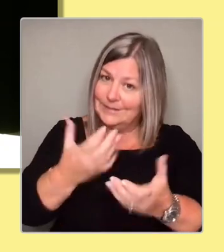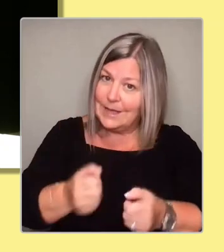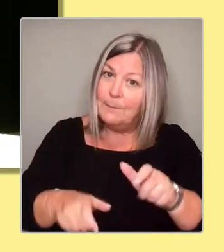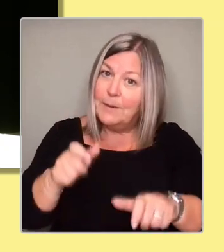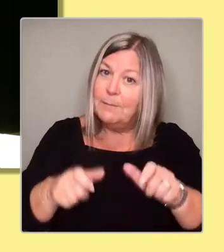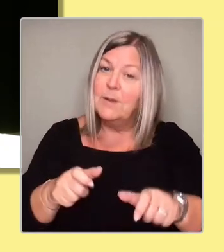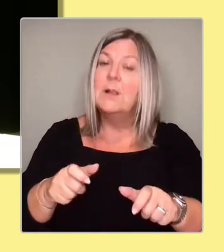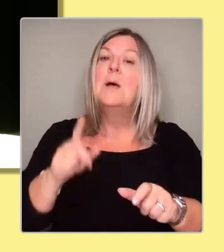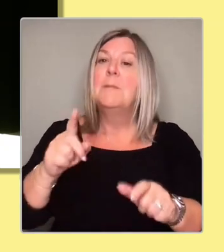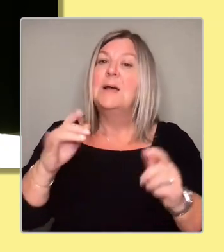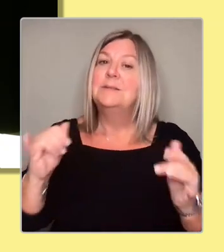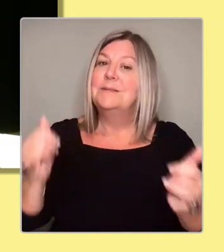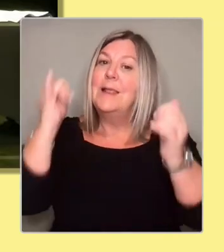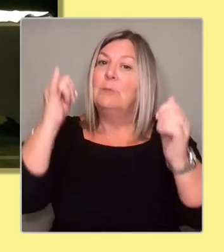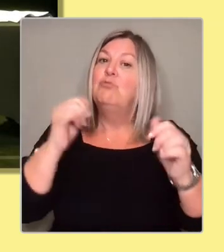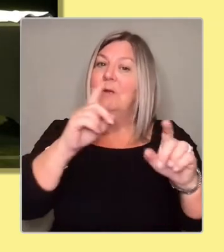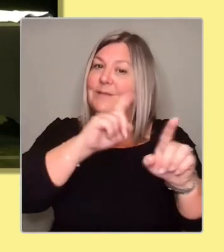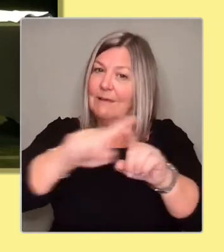our great nation.